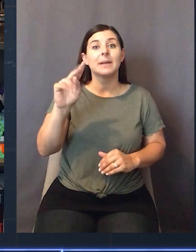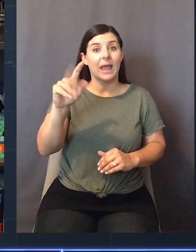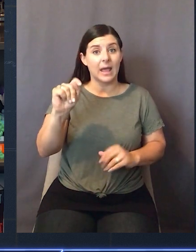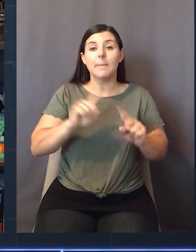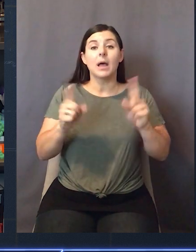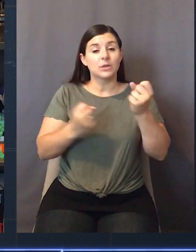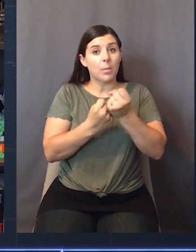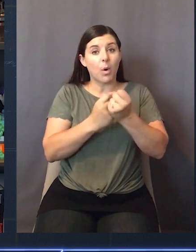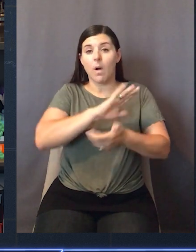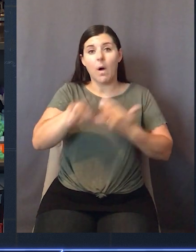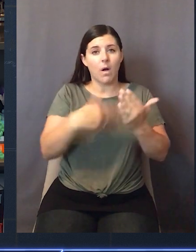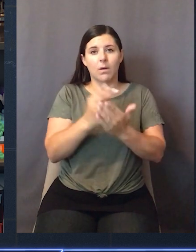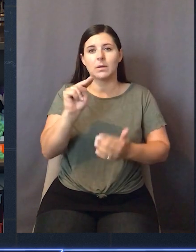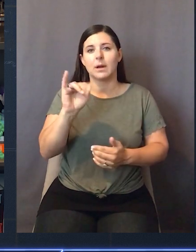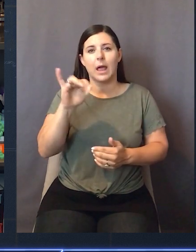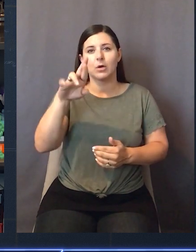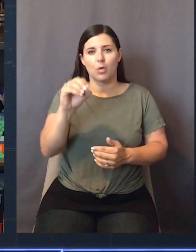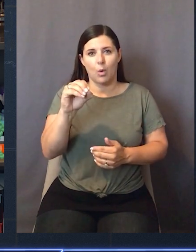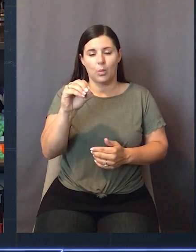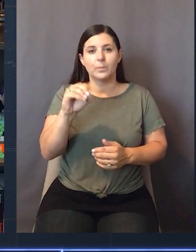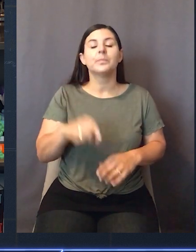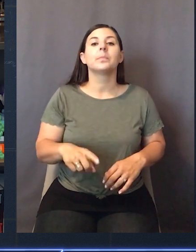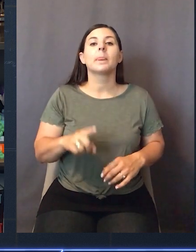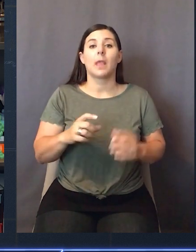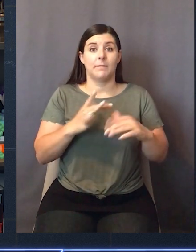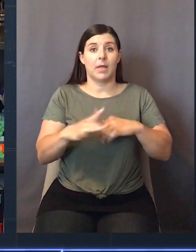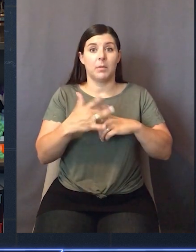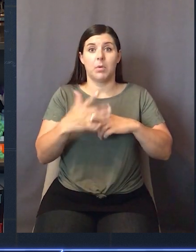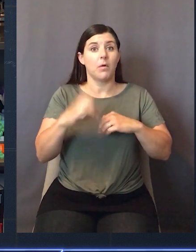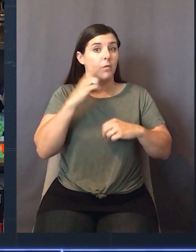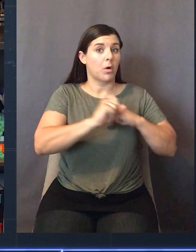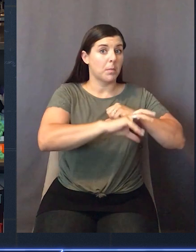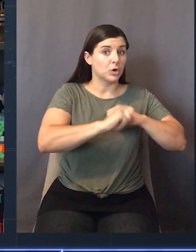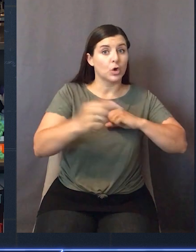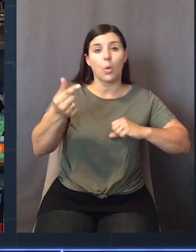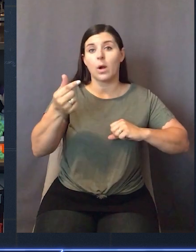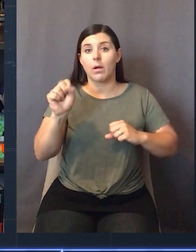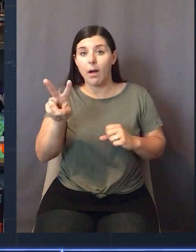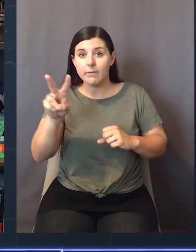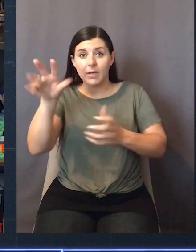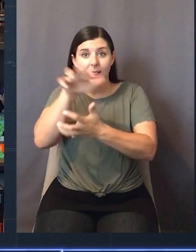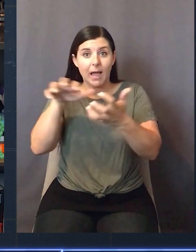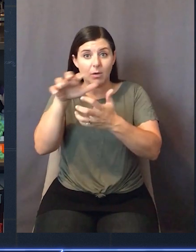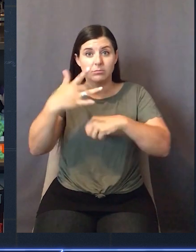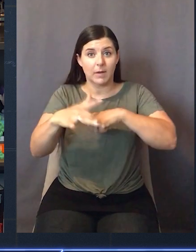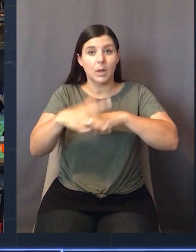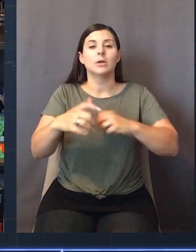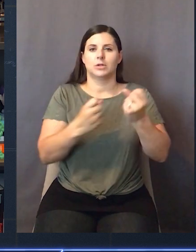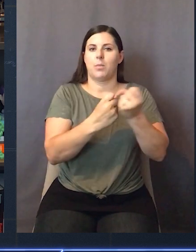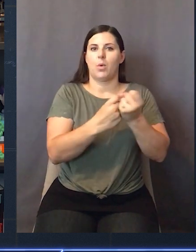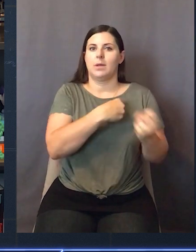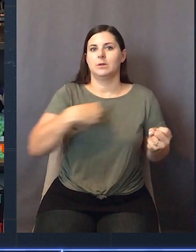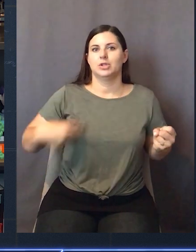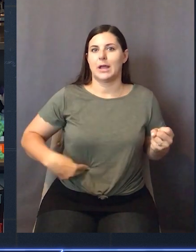and we support this on all Nitro-based instances. It's available in all of the commercial and GovCloud regions right now with support in